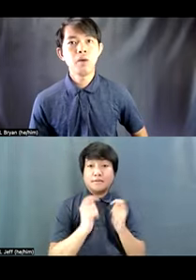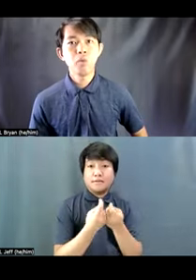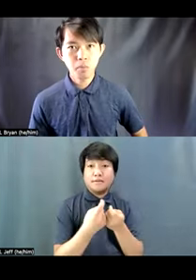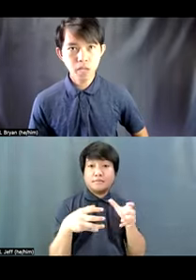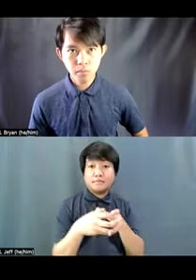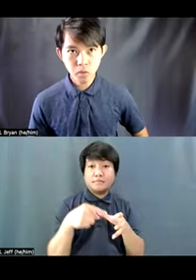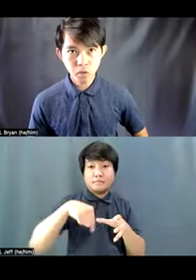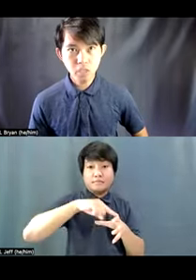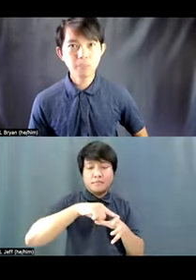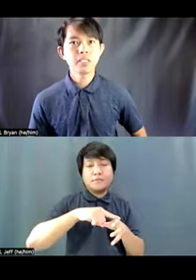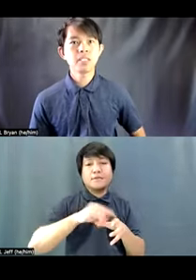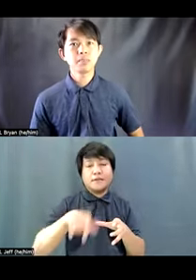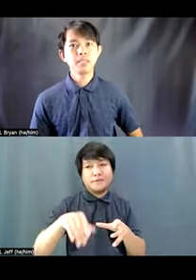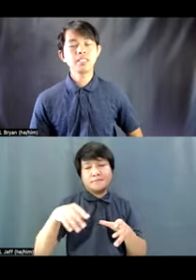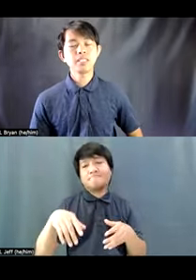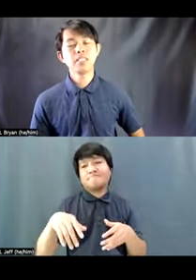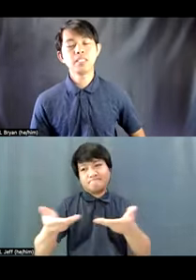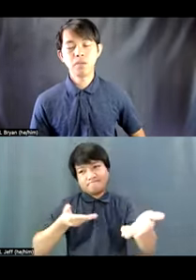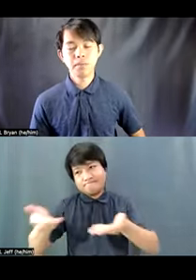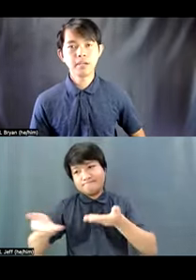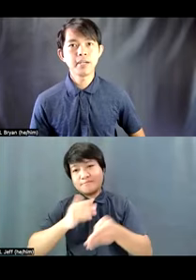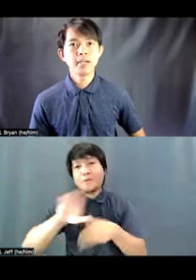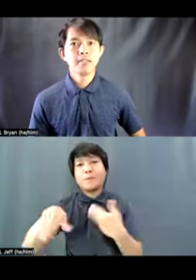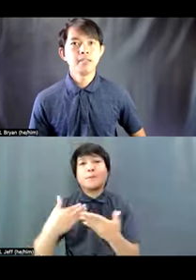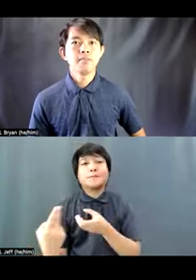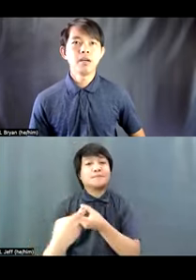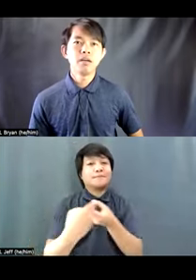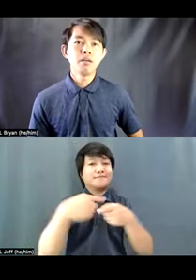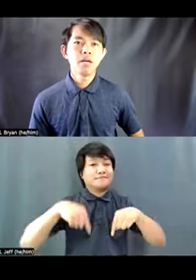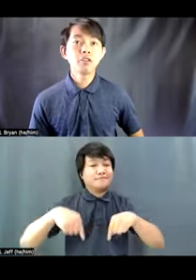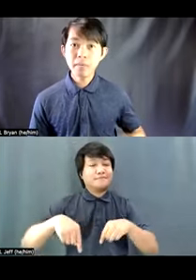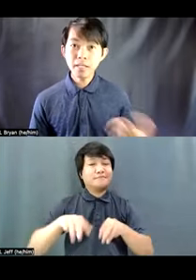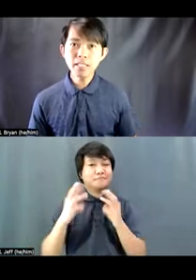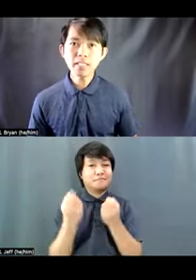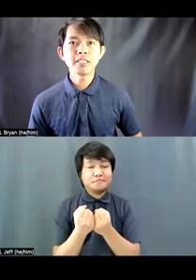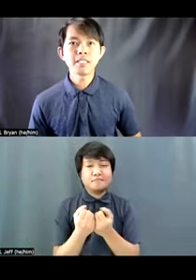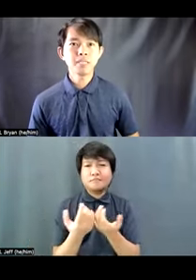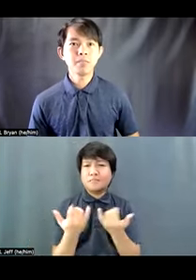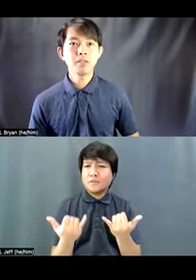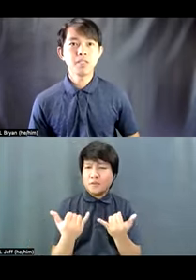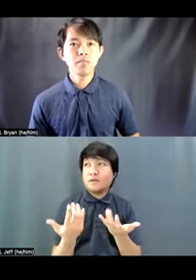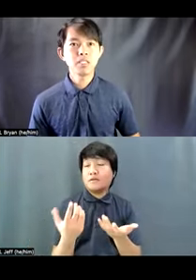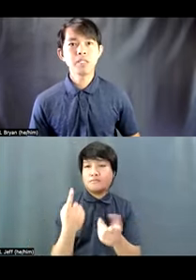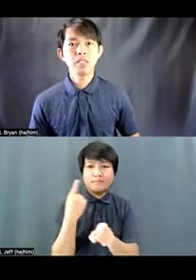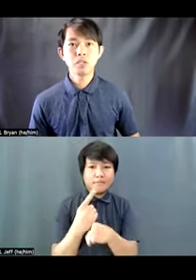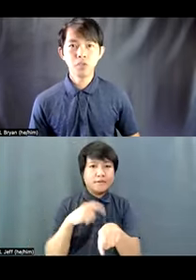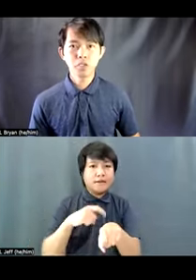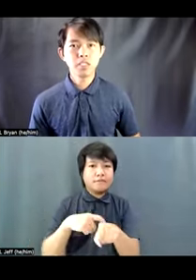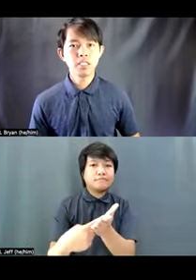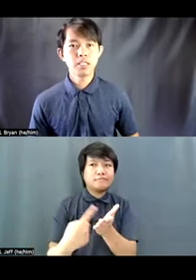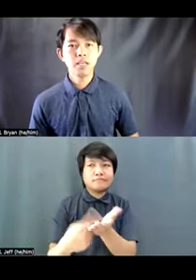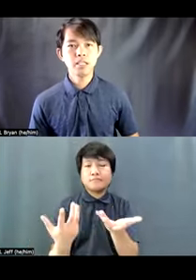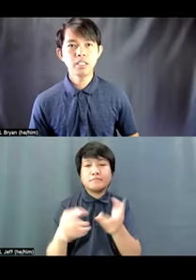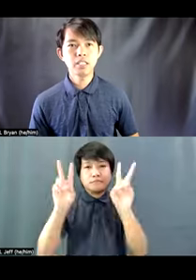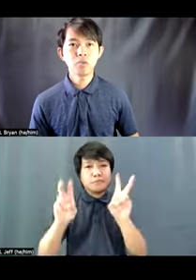a warm welcome to all the participants in this webinar. How timely it is to discuss about disability inclusion